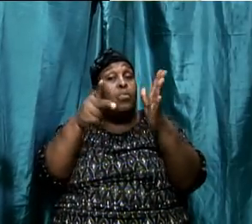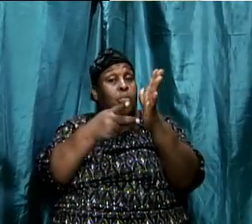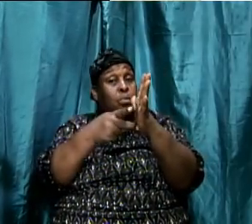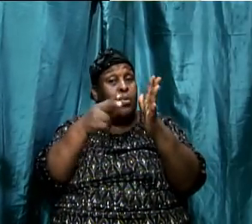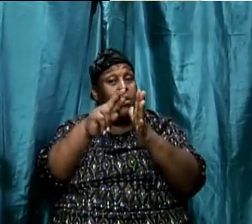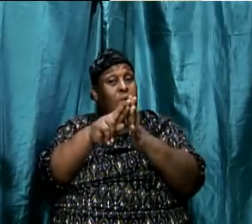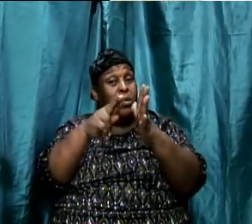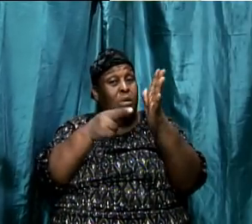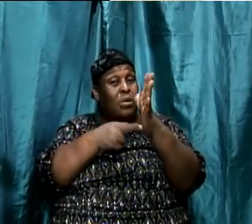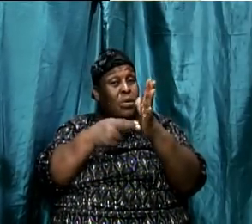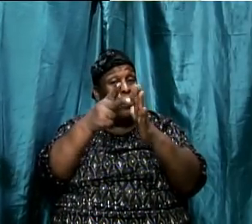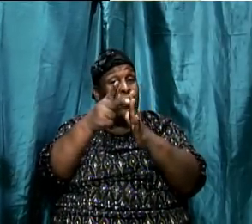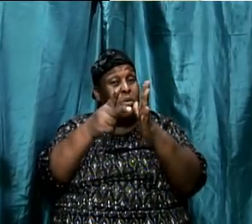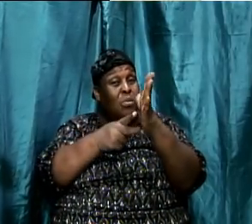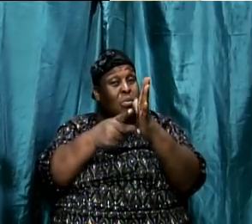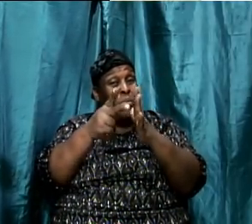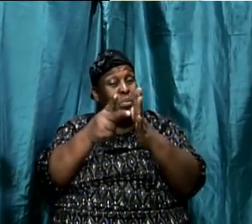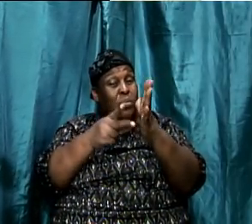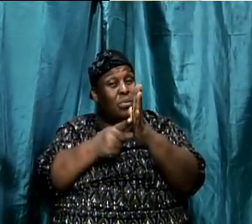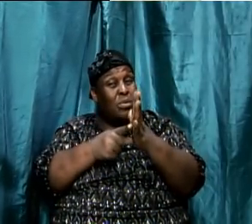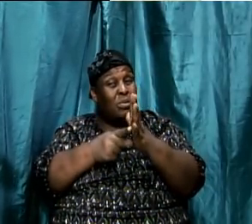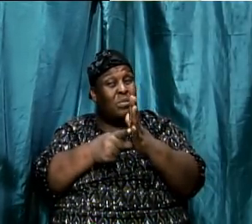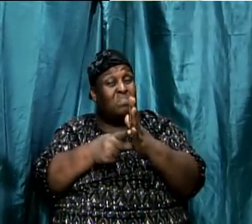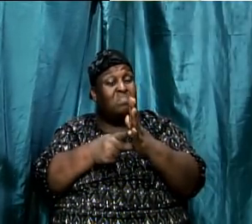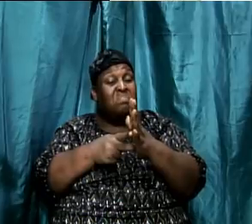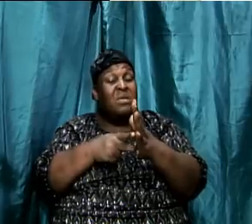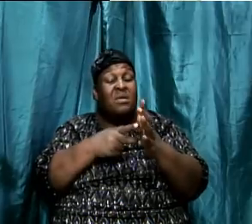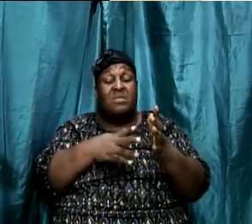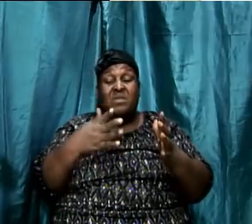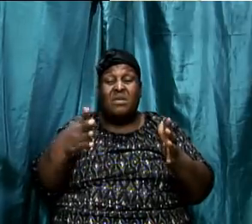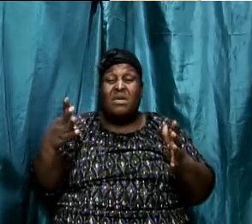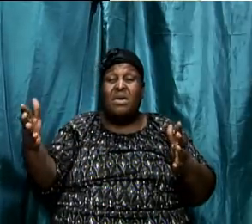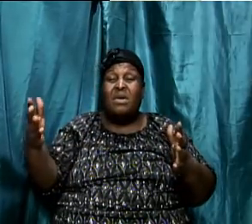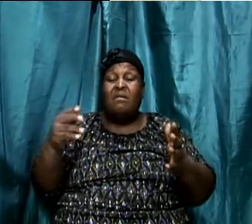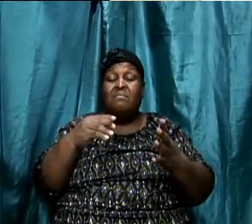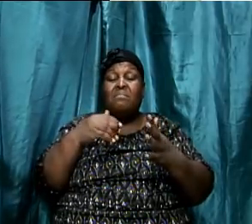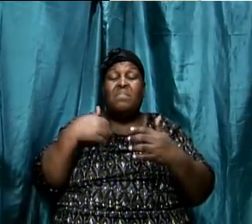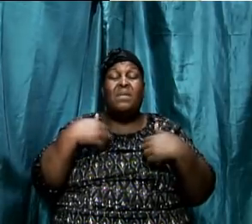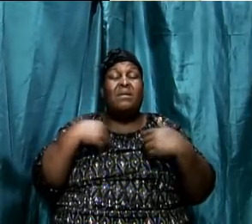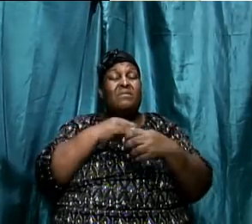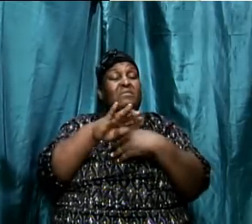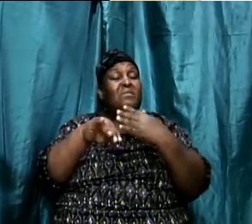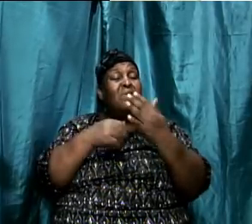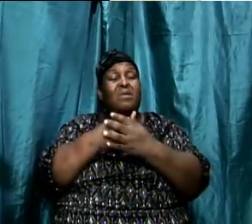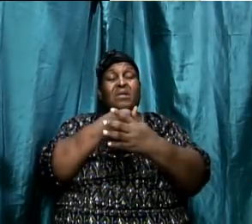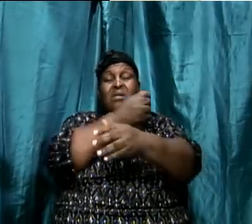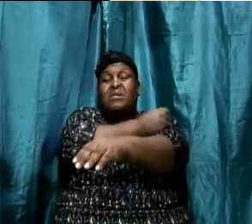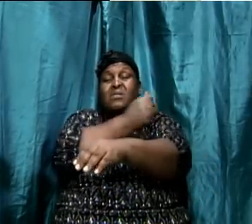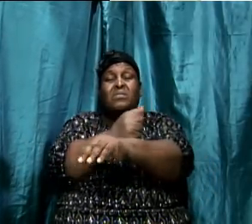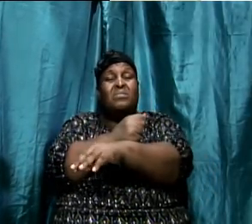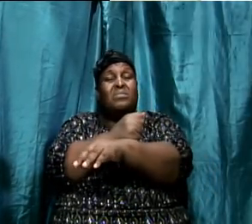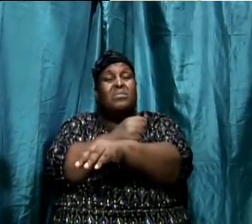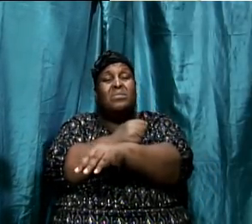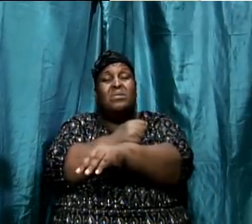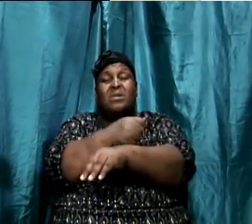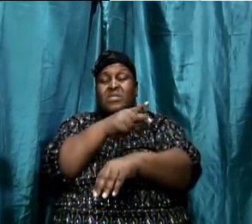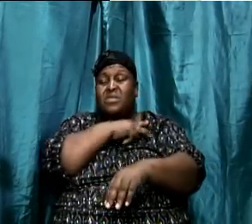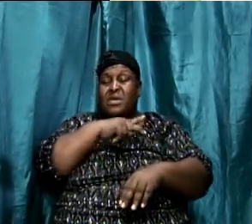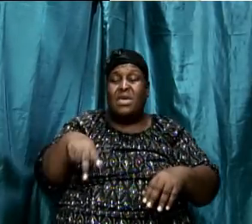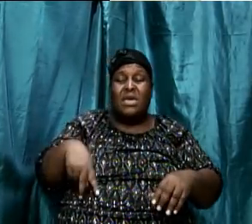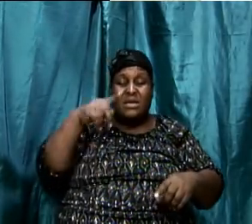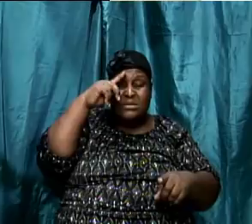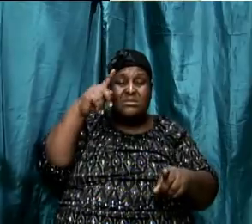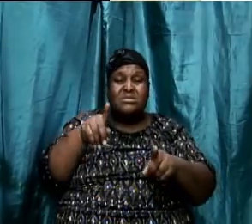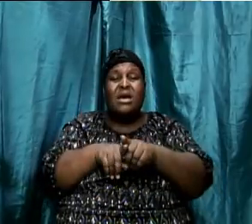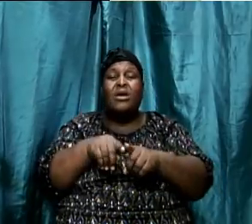system, the king had all authority. Him could have decided who dead, who live, who go in